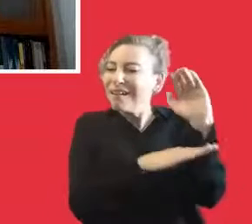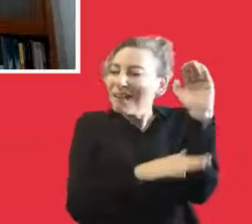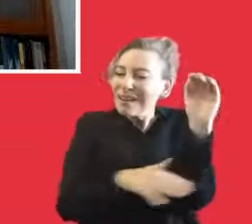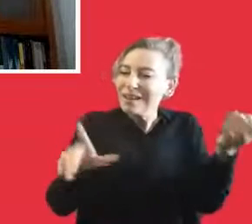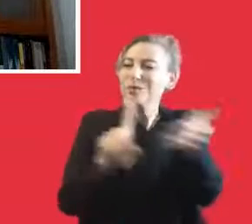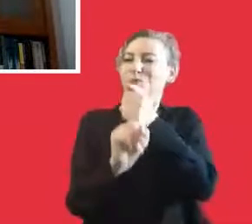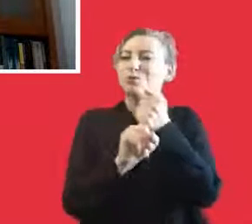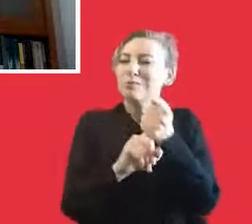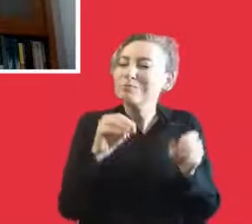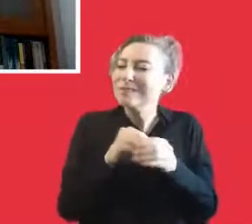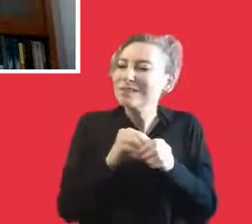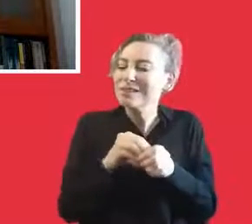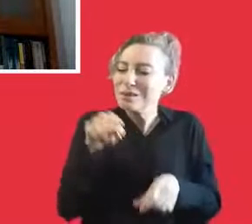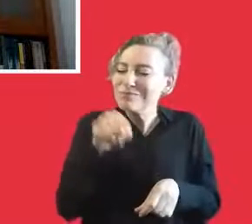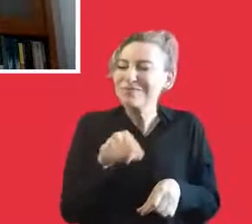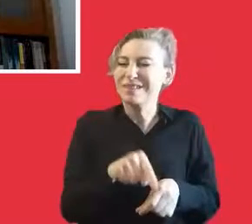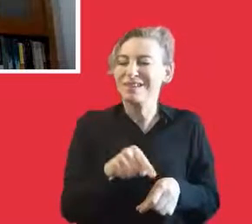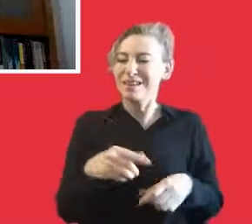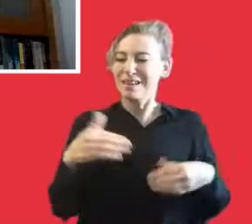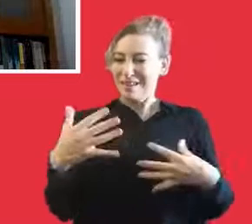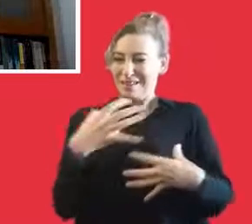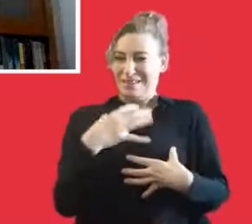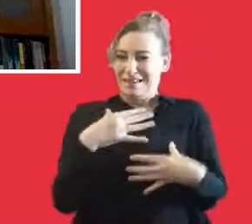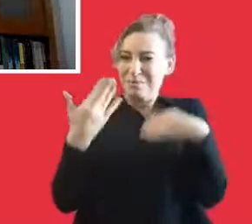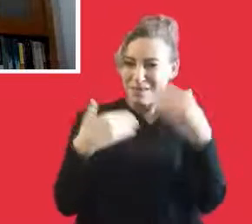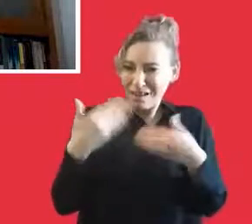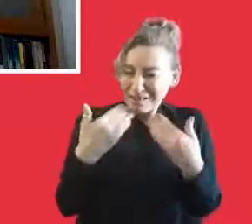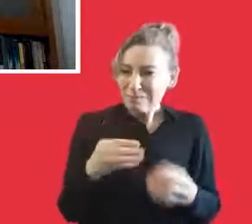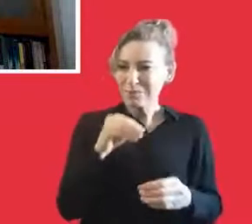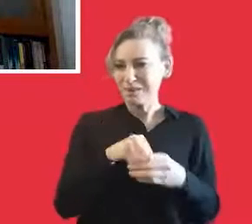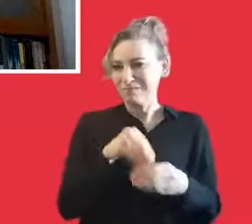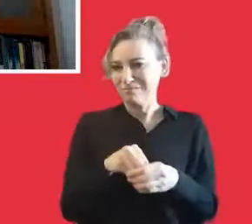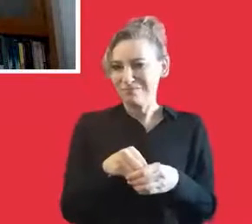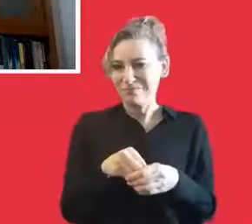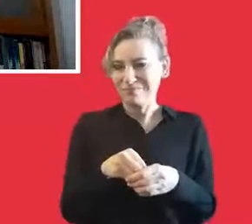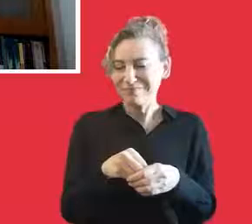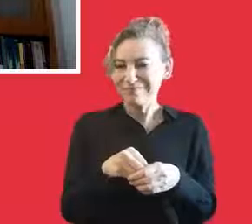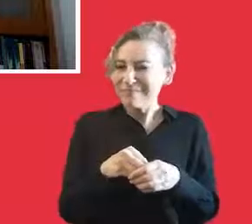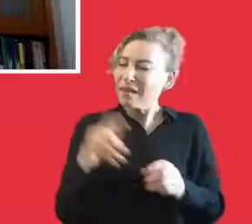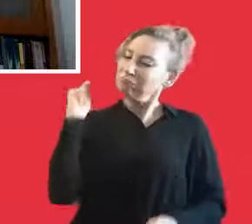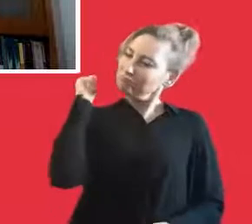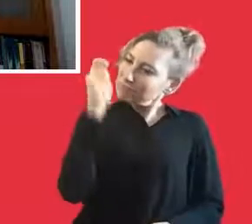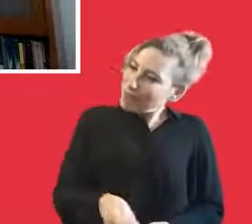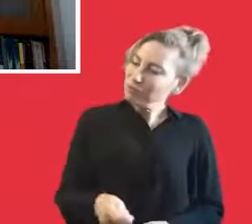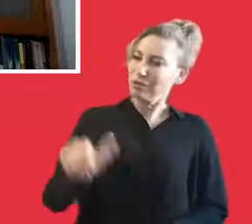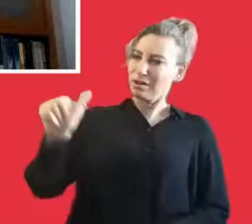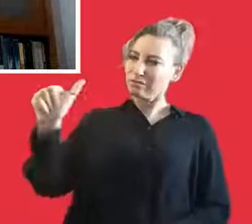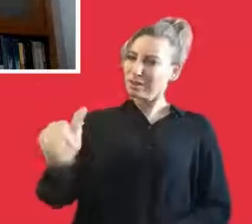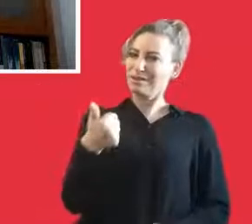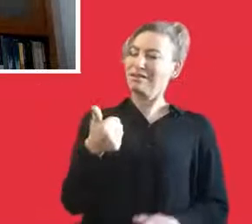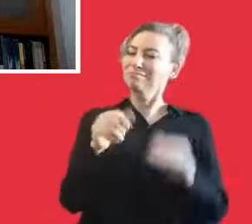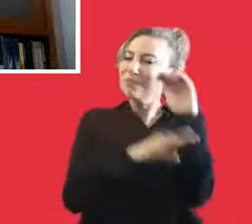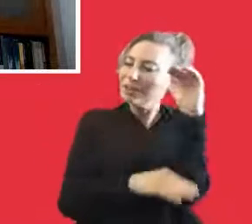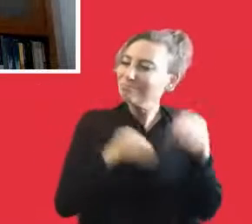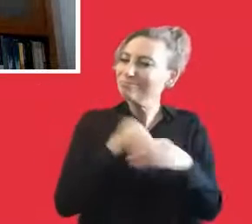vital thing in order for us to connect with life, in order to express ourselves. And really, to have